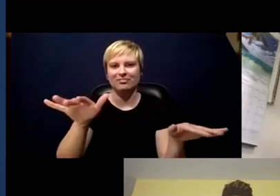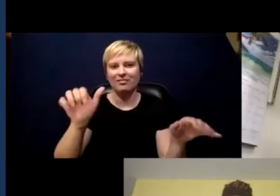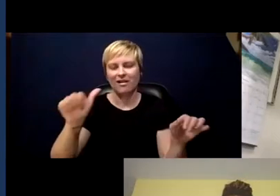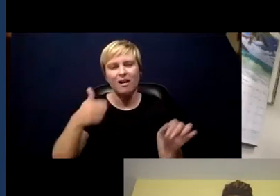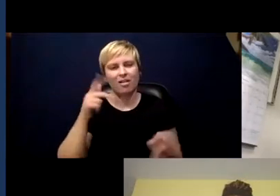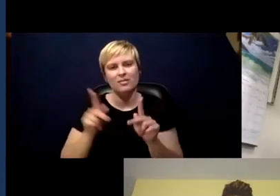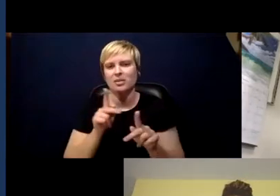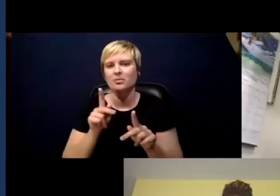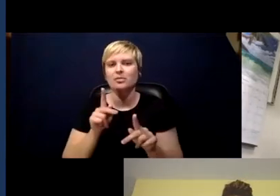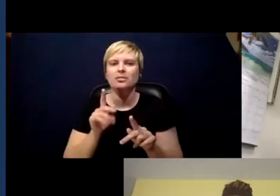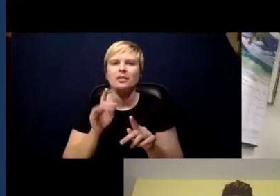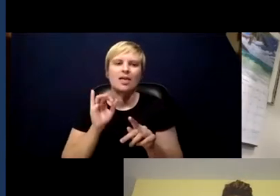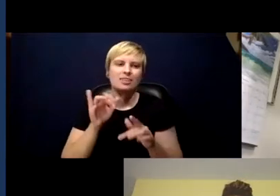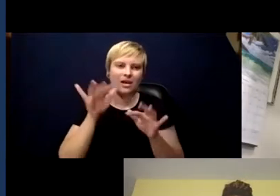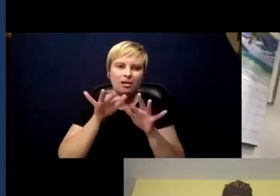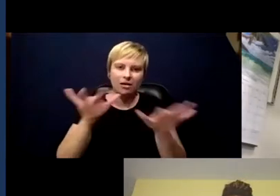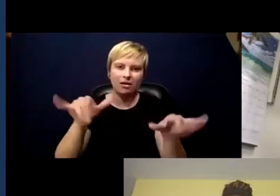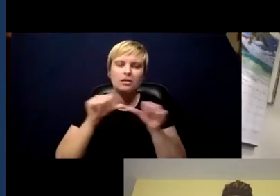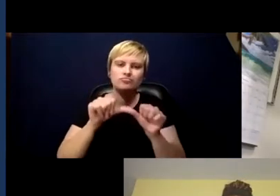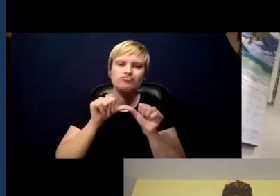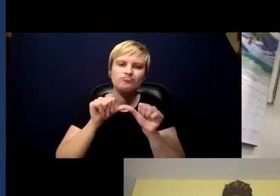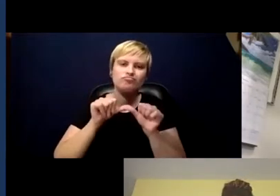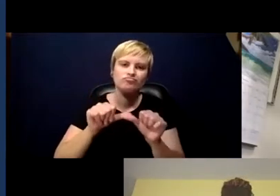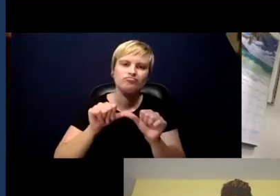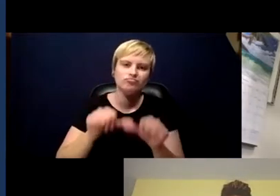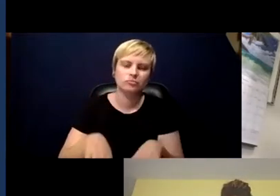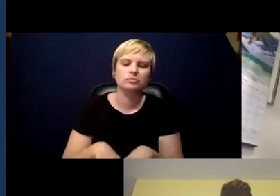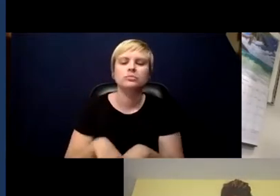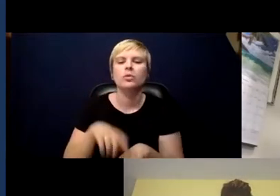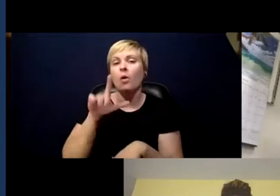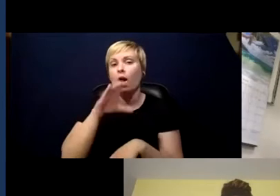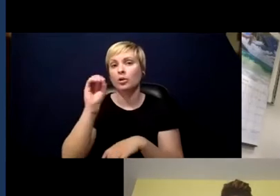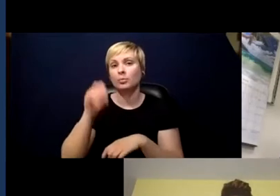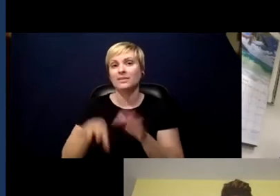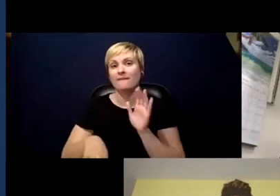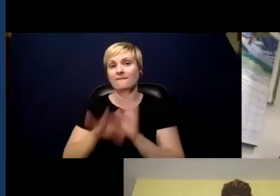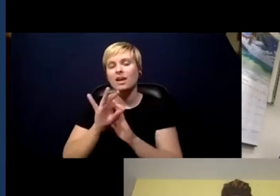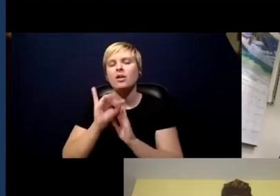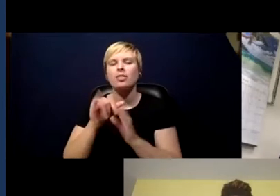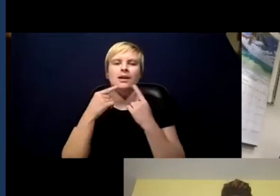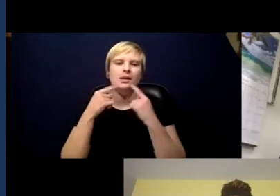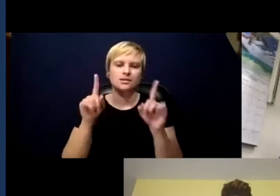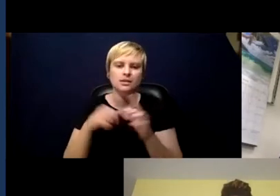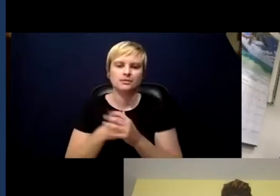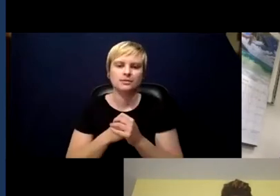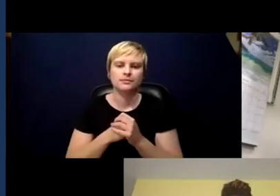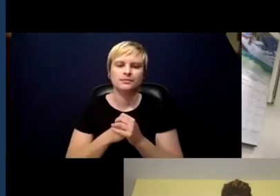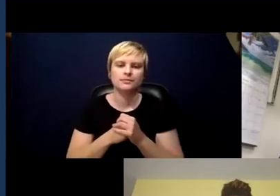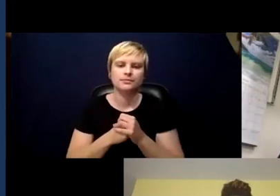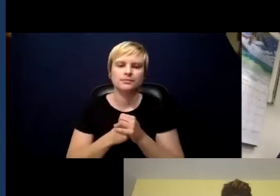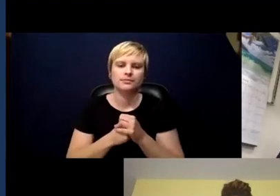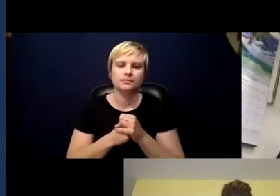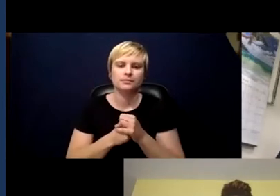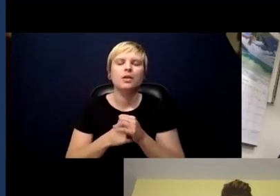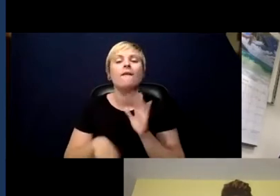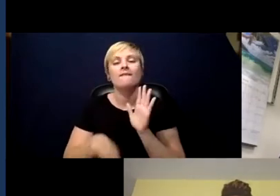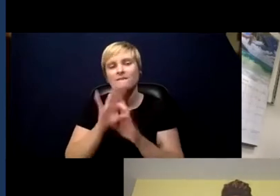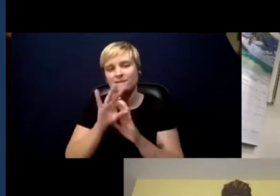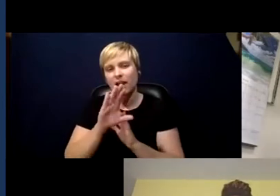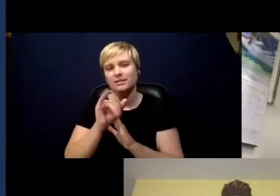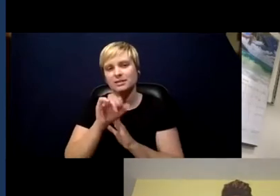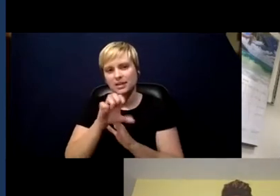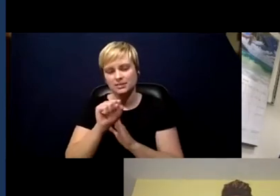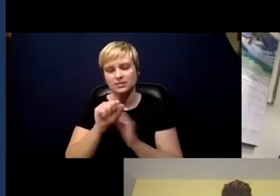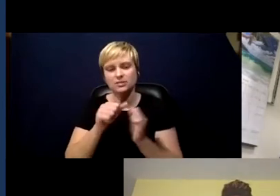goes on and on. That's a successful contact tracing. Granularly find the cases, trace their contact,